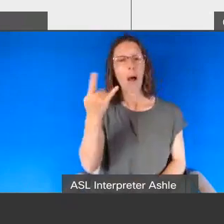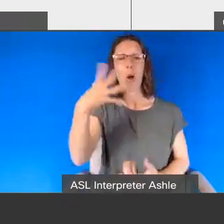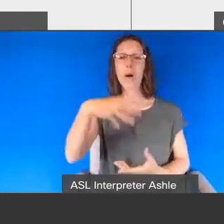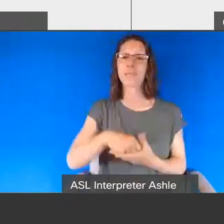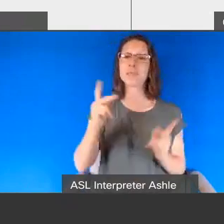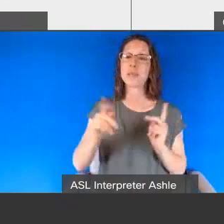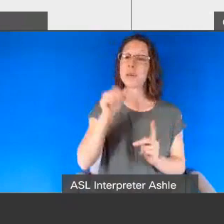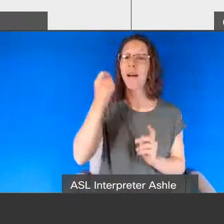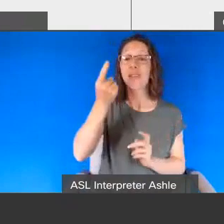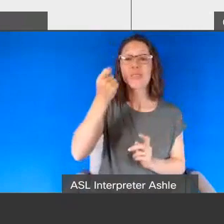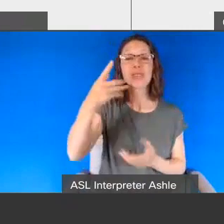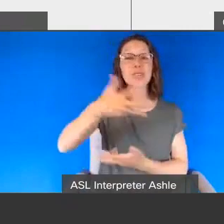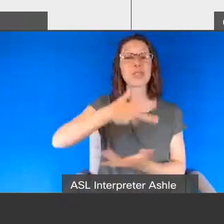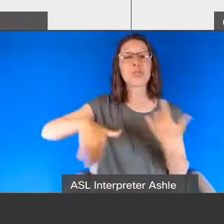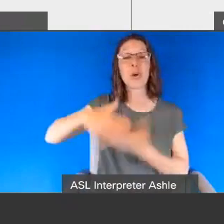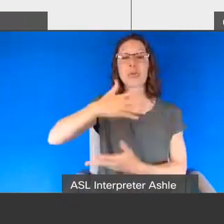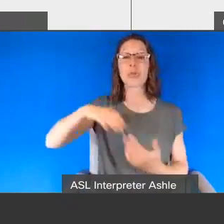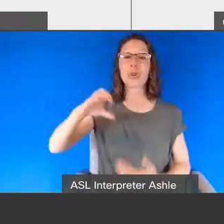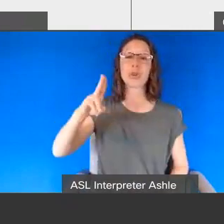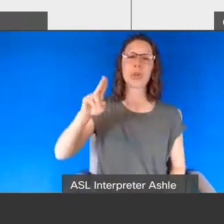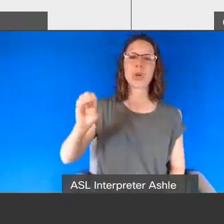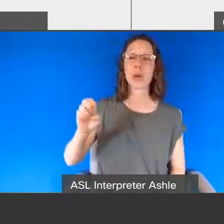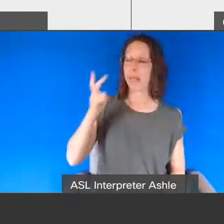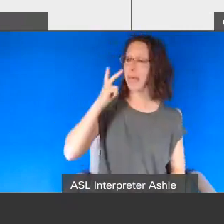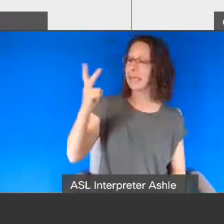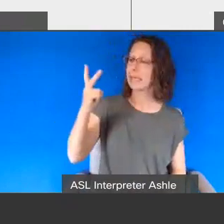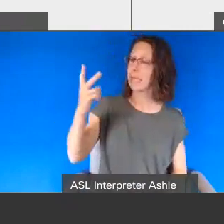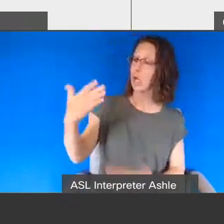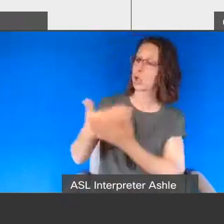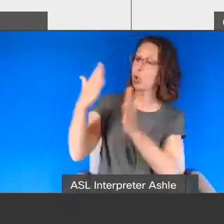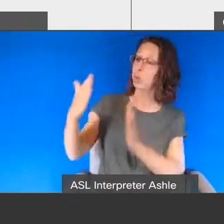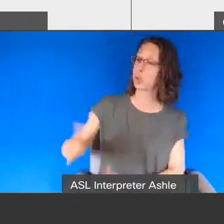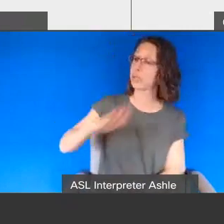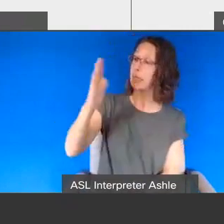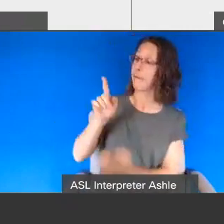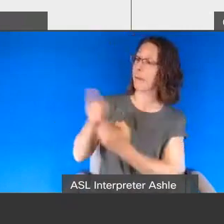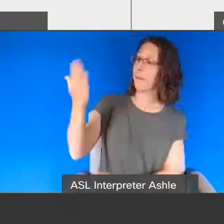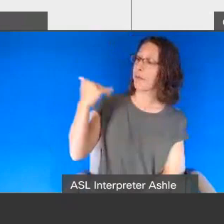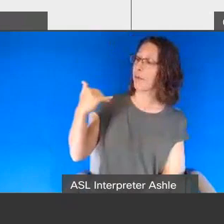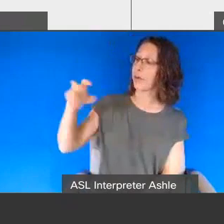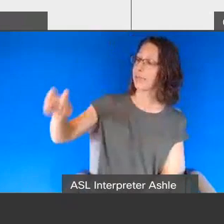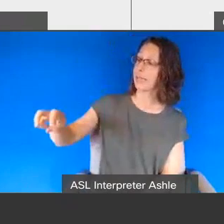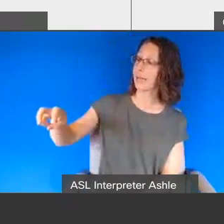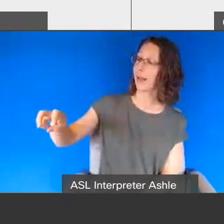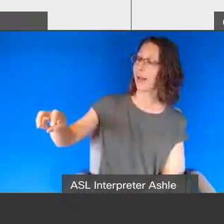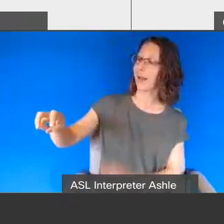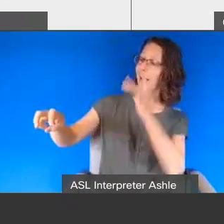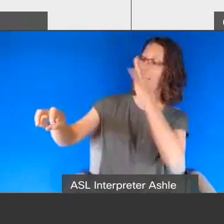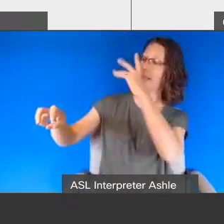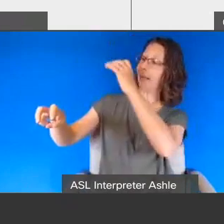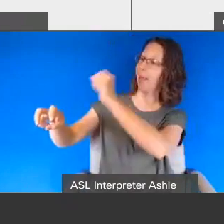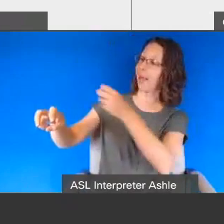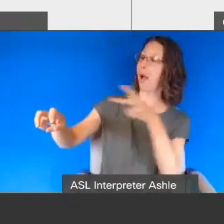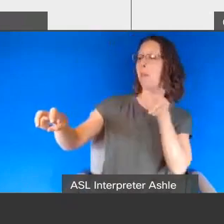uh a total stranger sitting on a park bench and they they are attracted to them and they walk over and sit right next to them